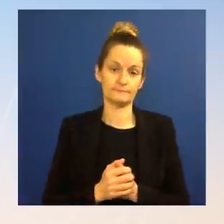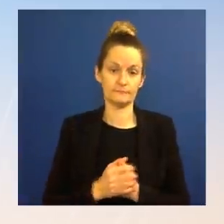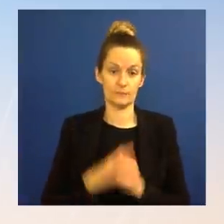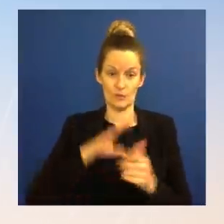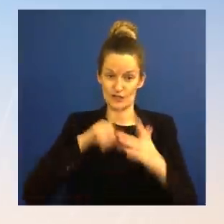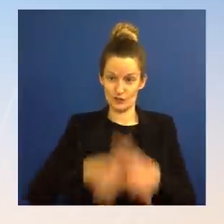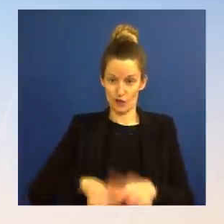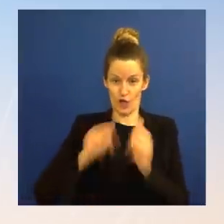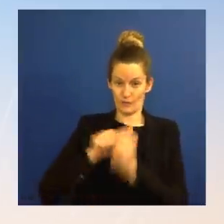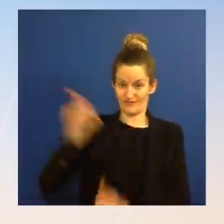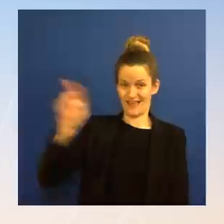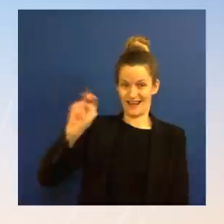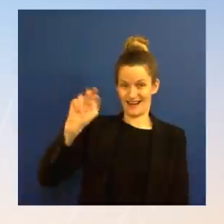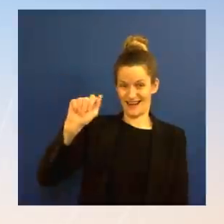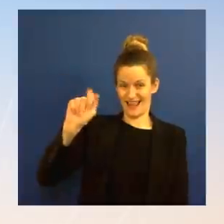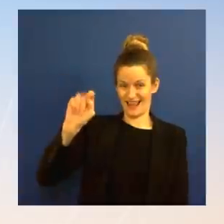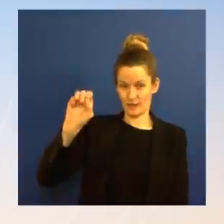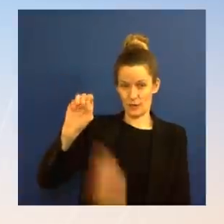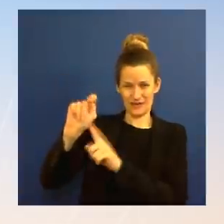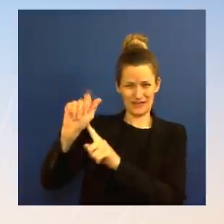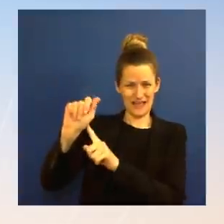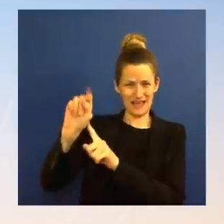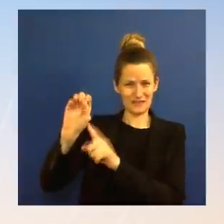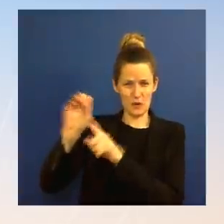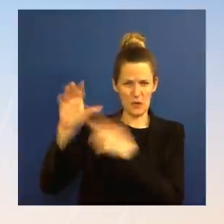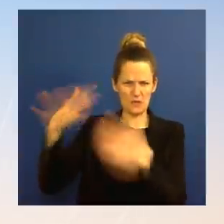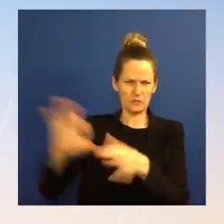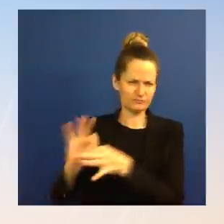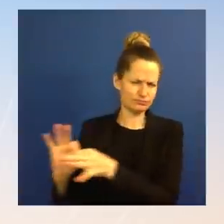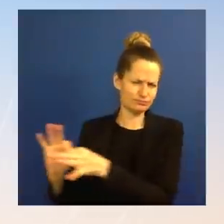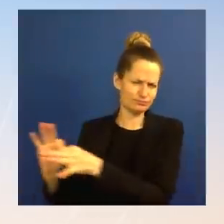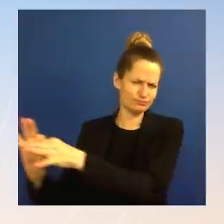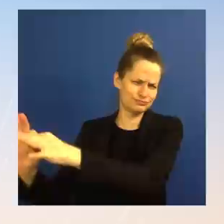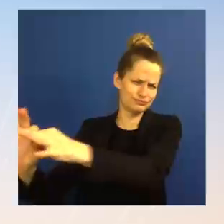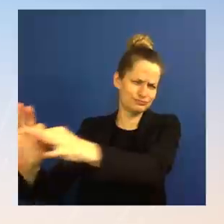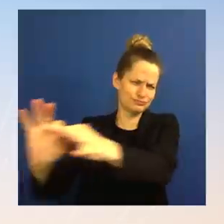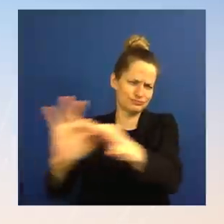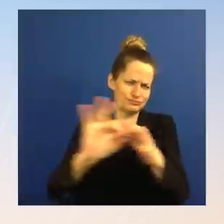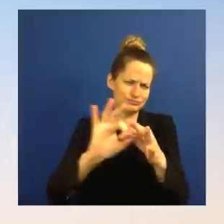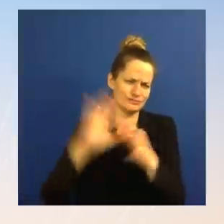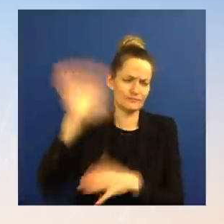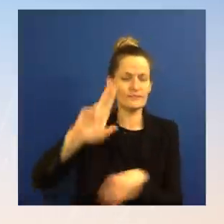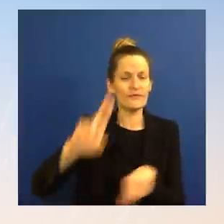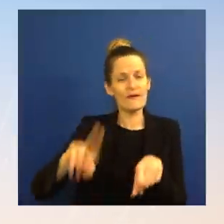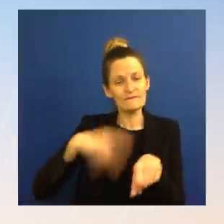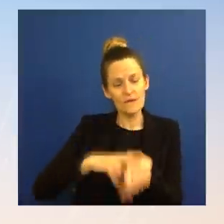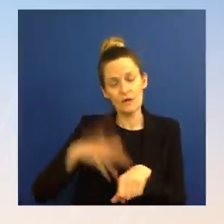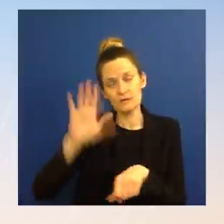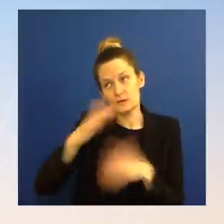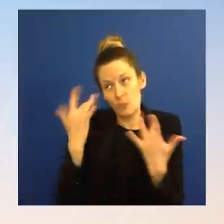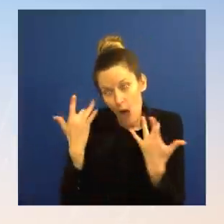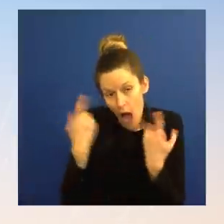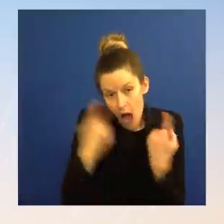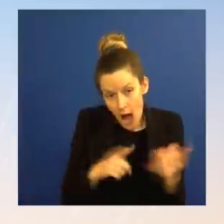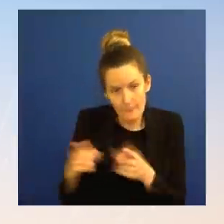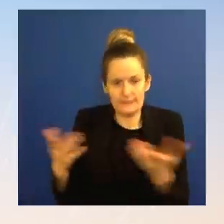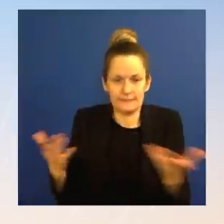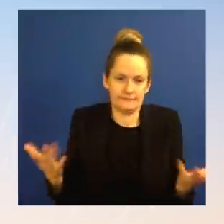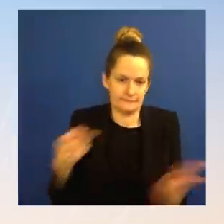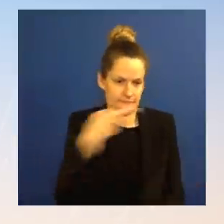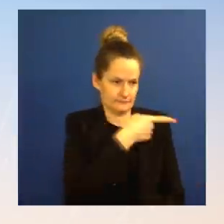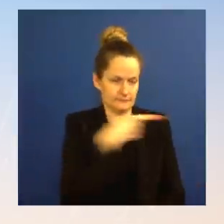that unity among NATO partners and the strength of that unity is certainly something that has been